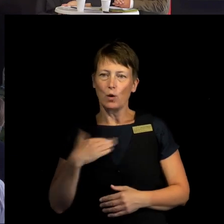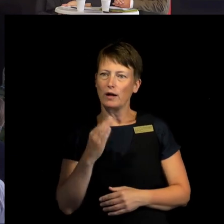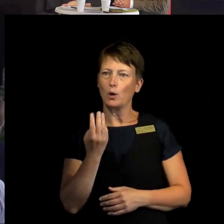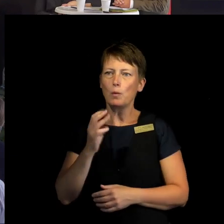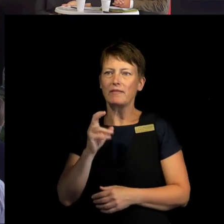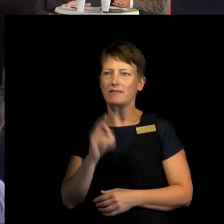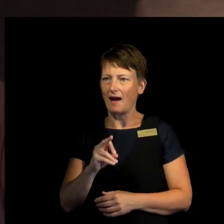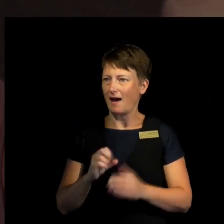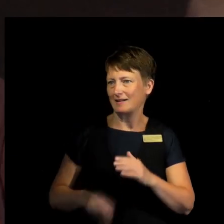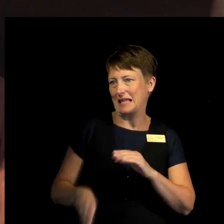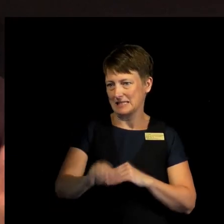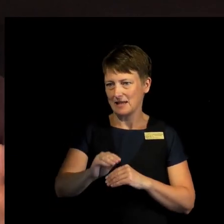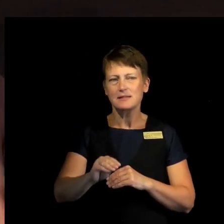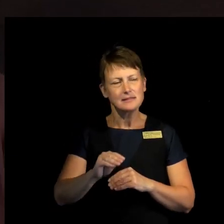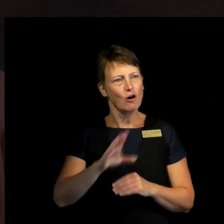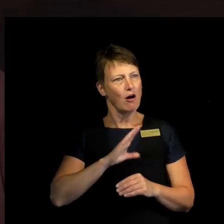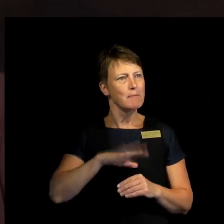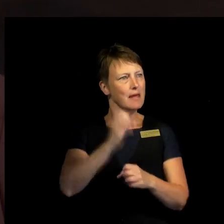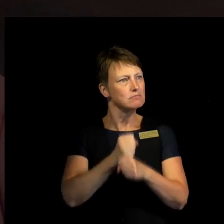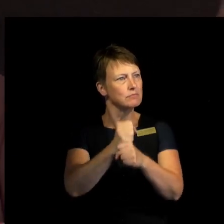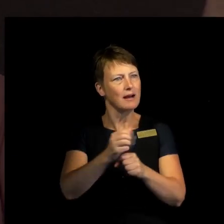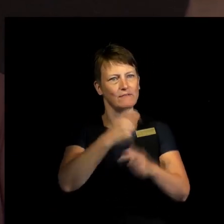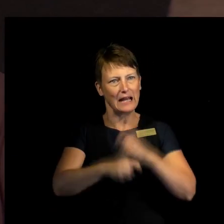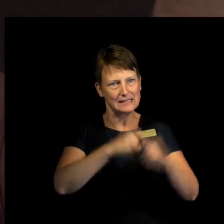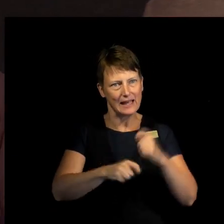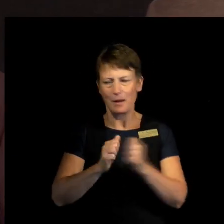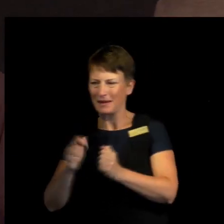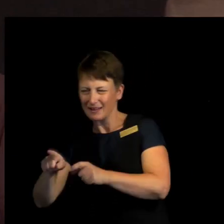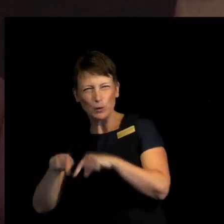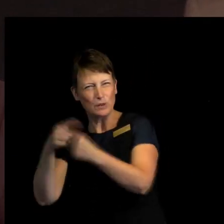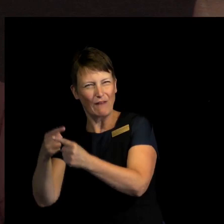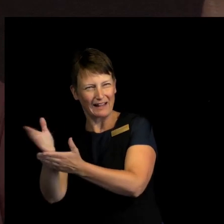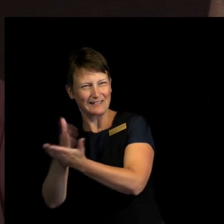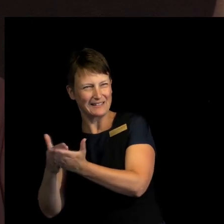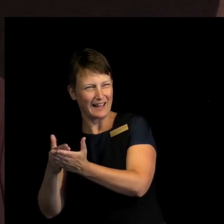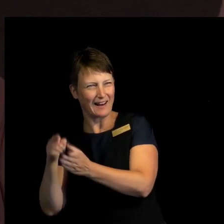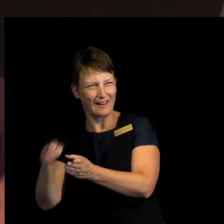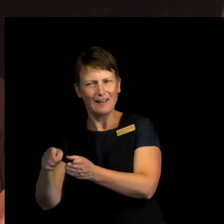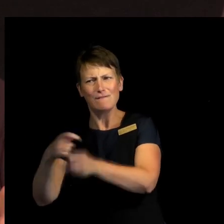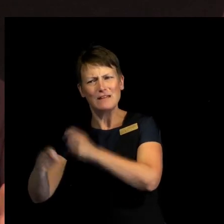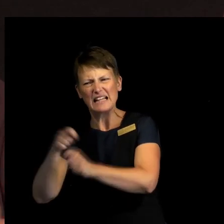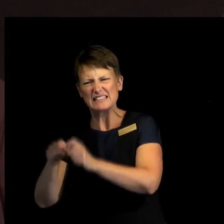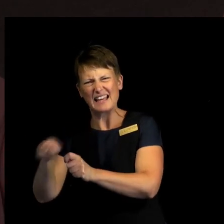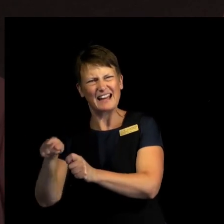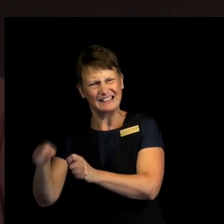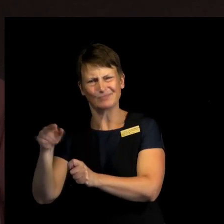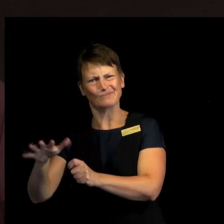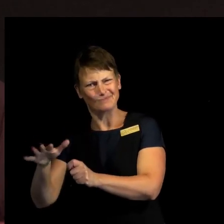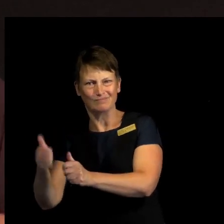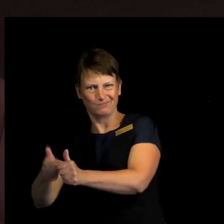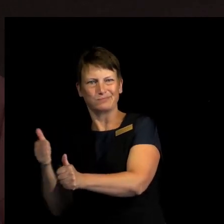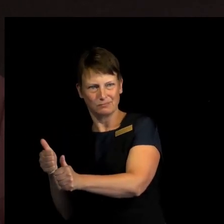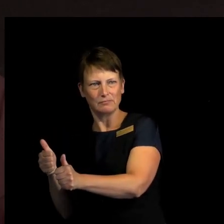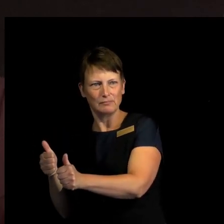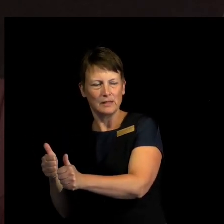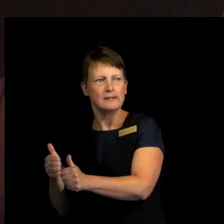much better funded. The funding for the development part of our work, portfolio of our work, is really lagging behind. But I think